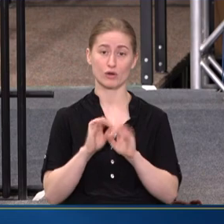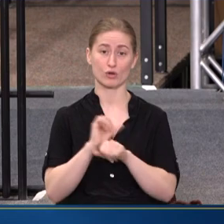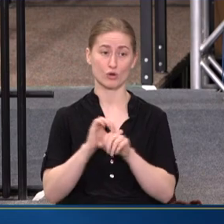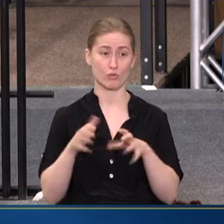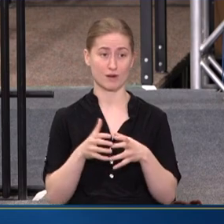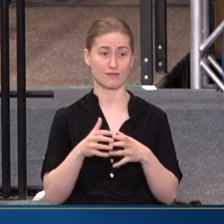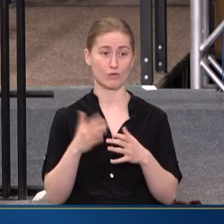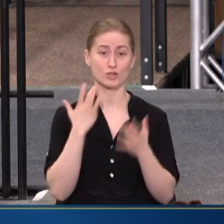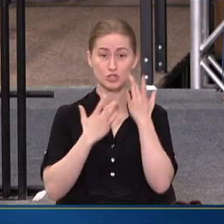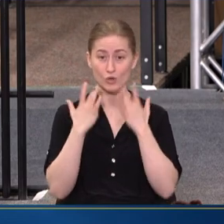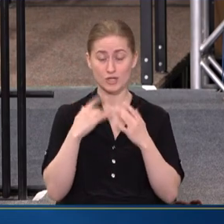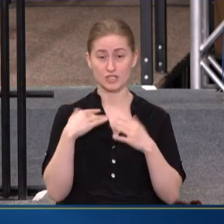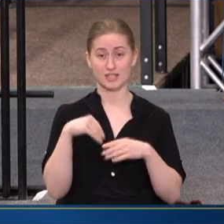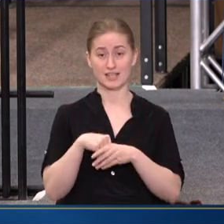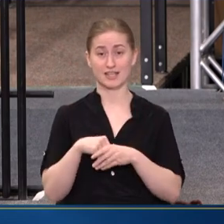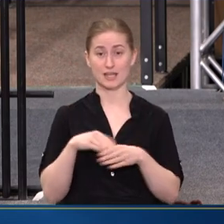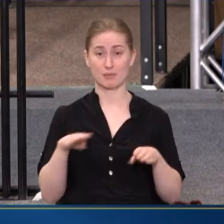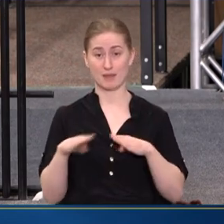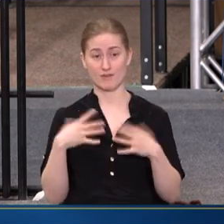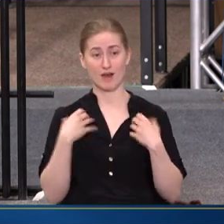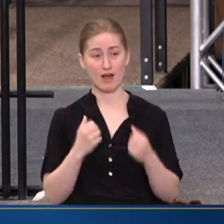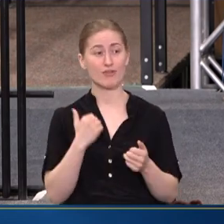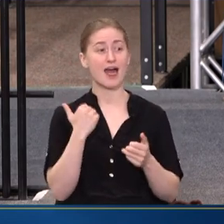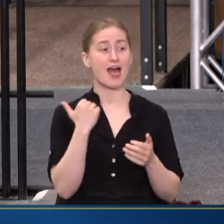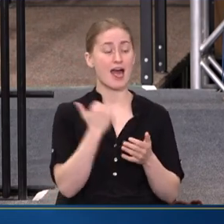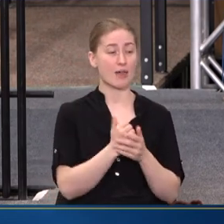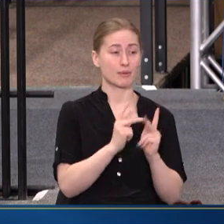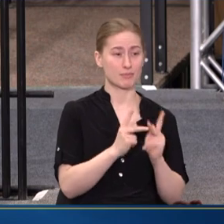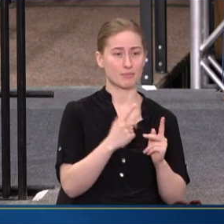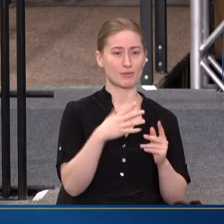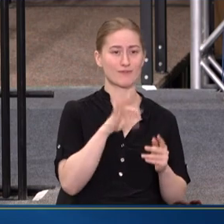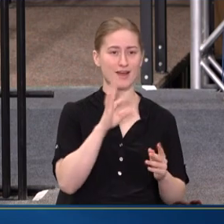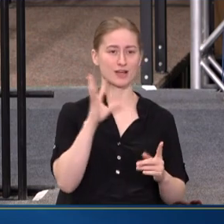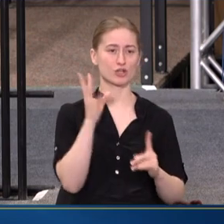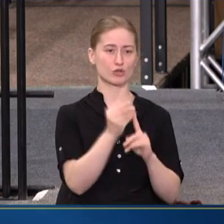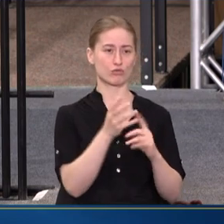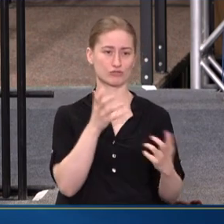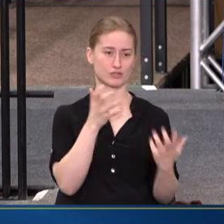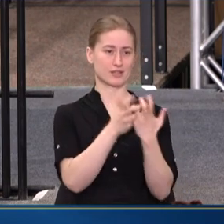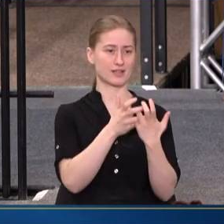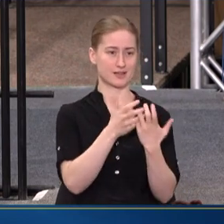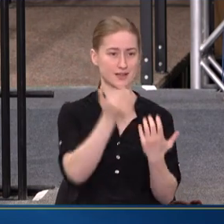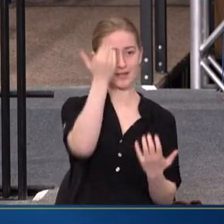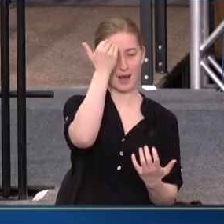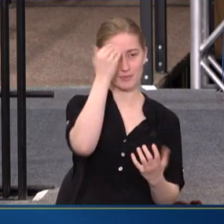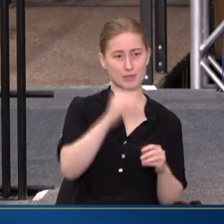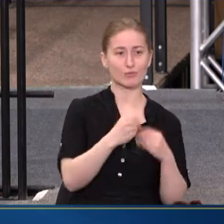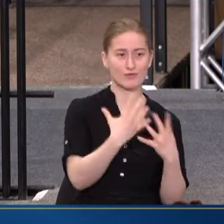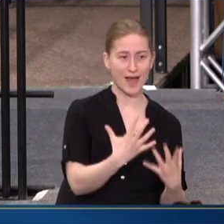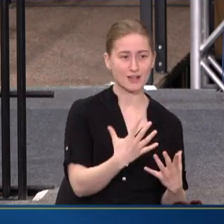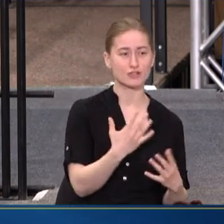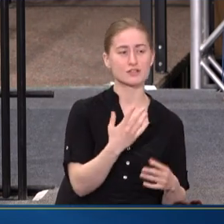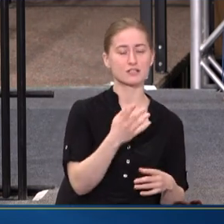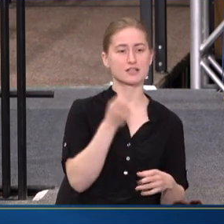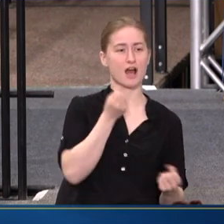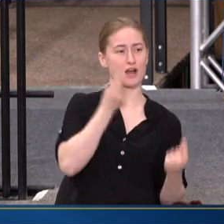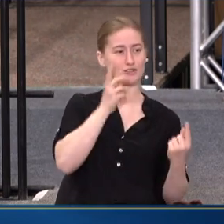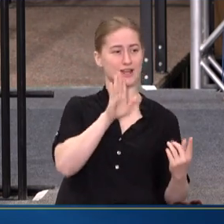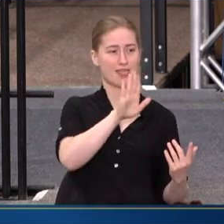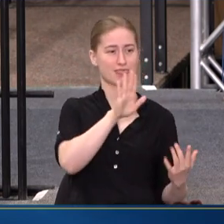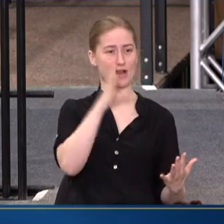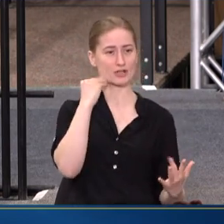SHORTAGE IN BEHAVIORAL HEALTH, HELPING PEOPLE FIND CULTURALLY COMPETENT PROVIDERS AND FINDING PROVIDERS WHO CAN SPEAK TO THEIR EXPERIENCES